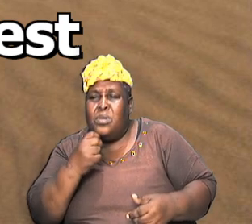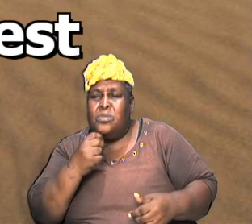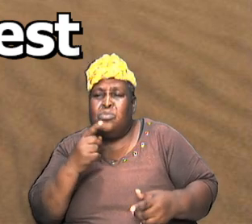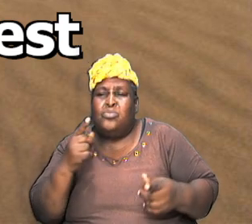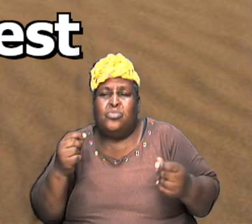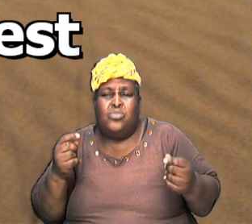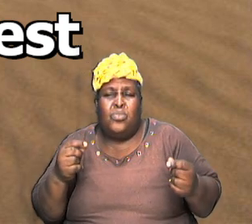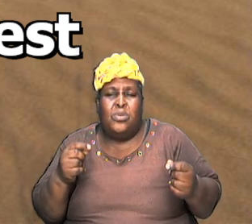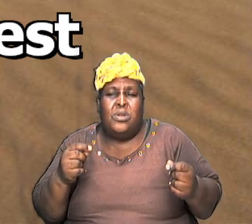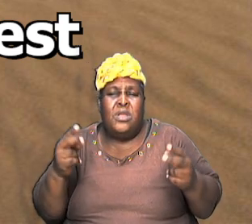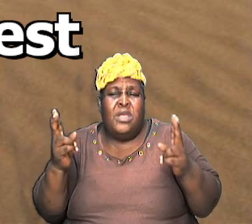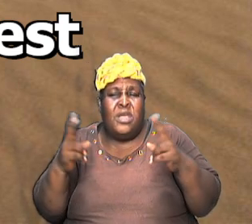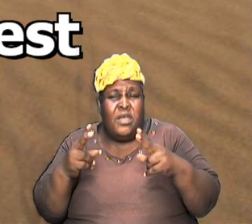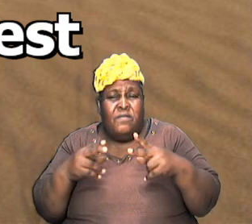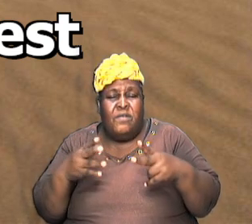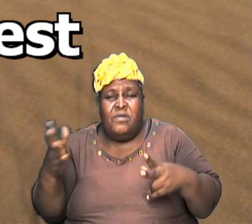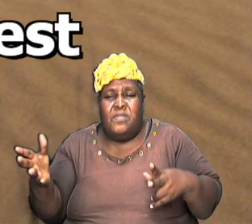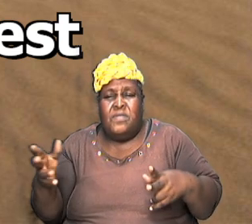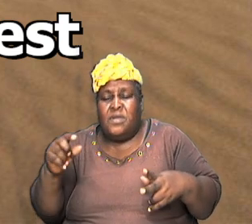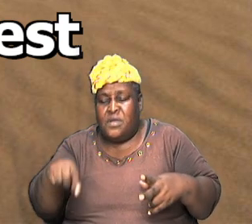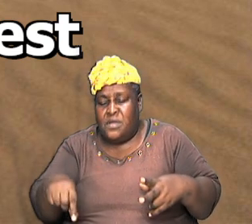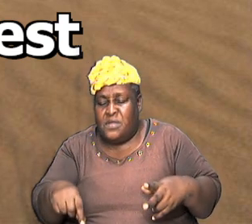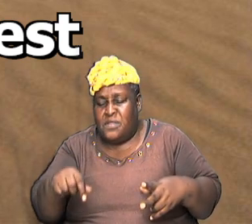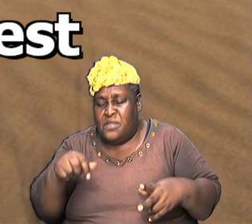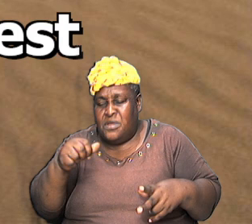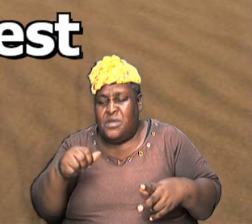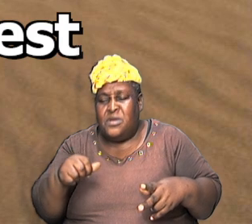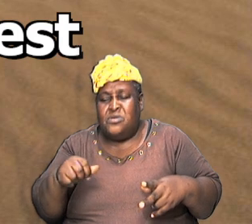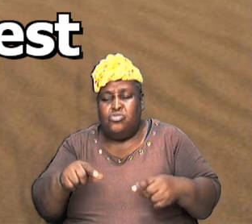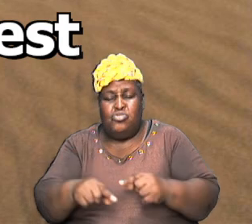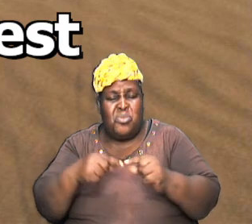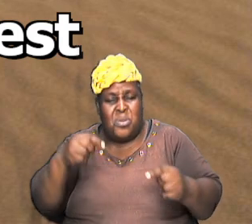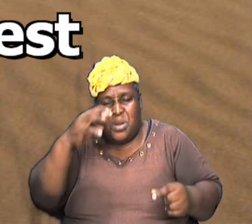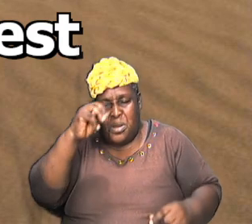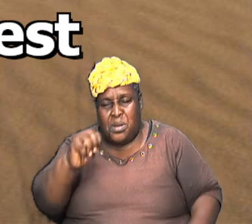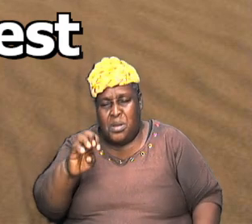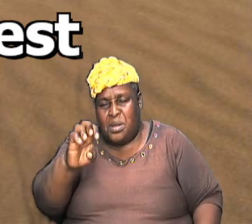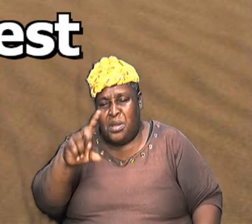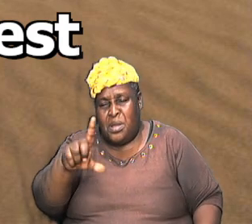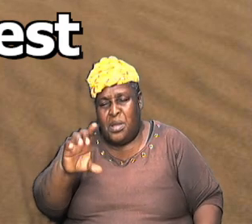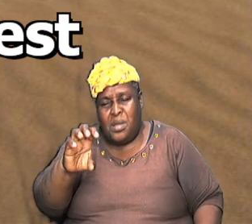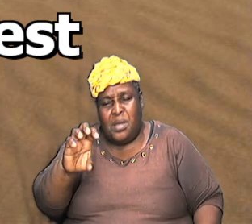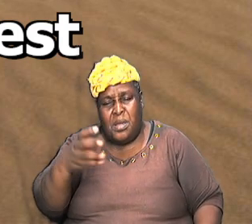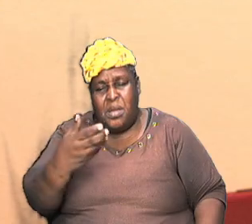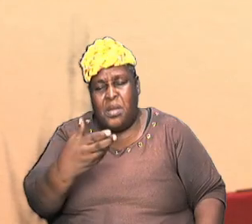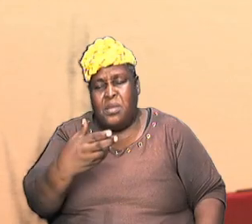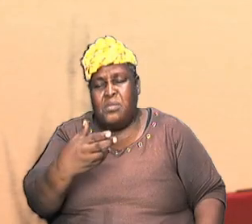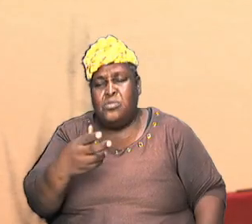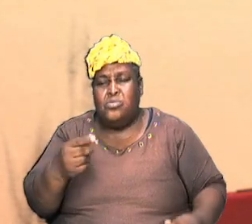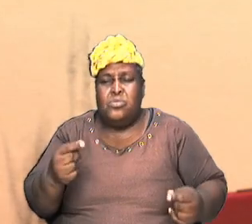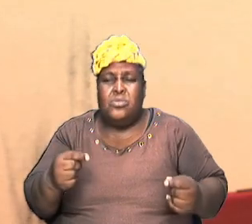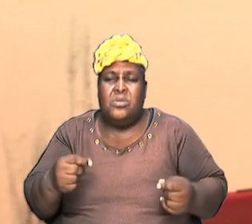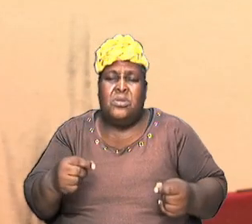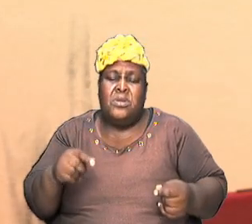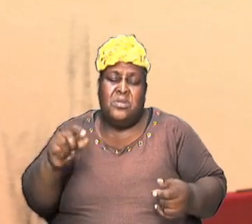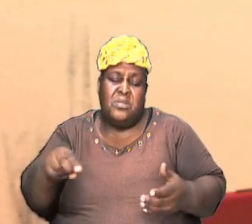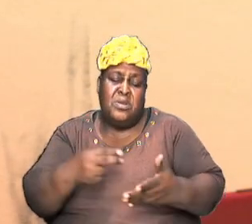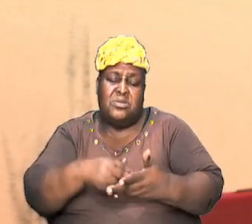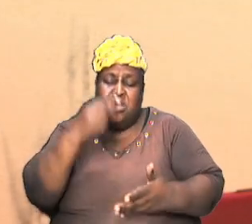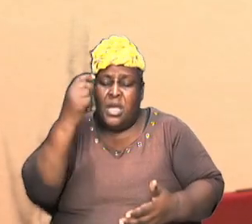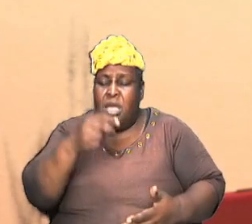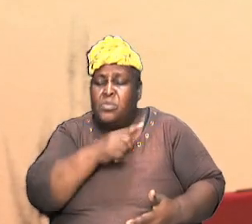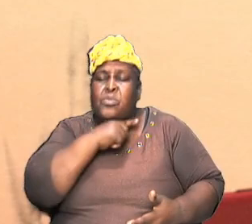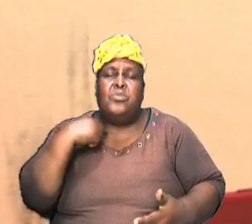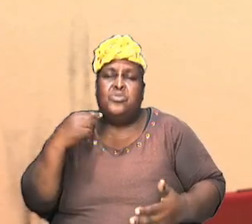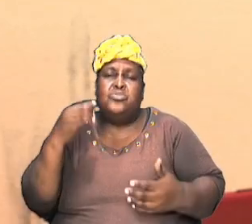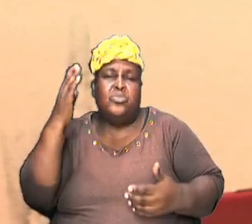doing the very thing that this great Melchizedek is doing and this high priest we know now